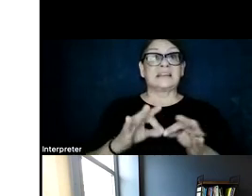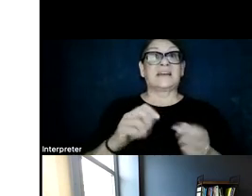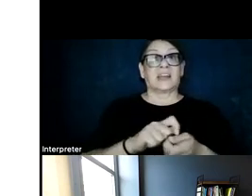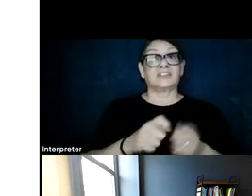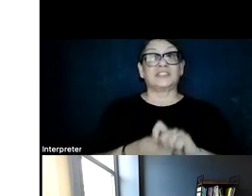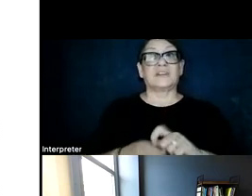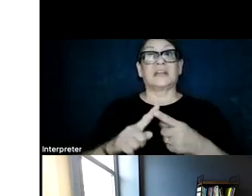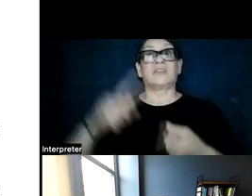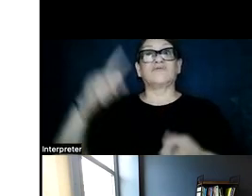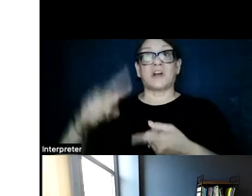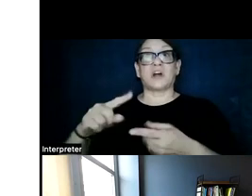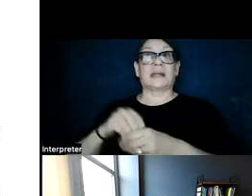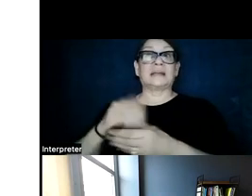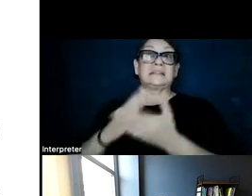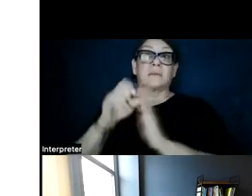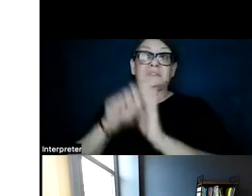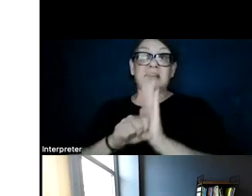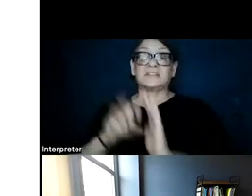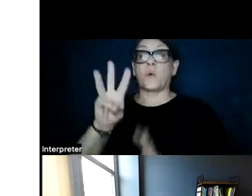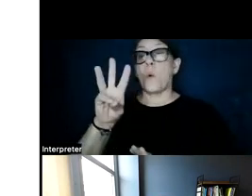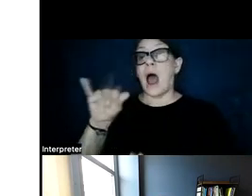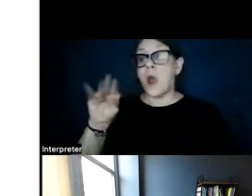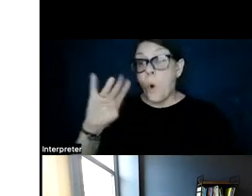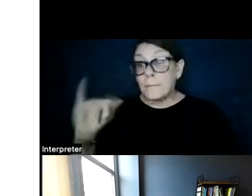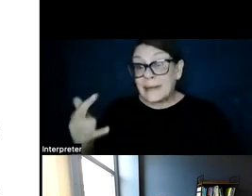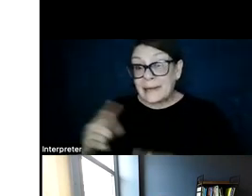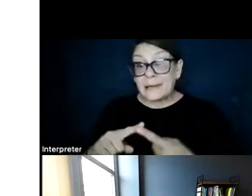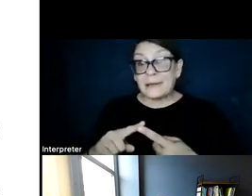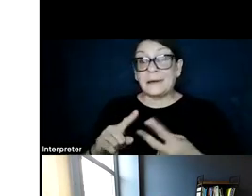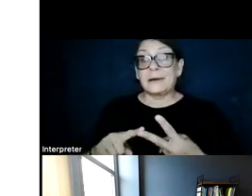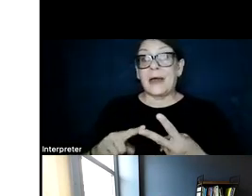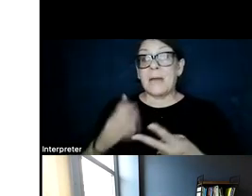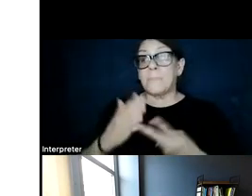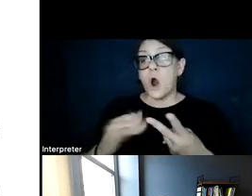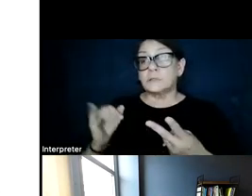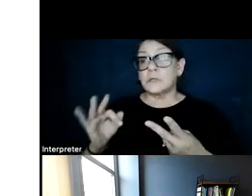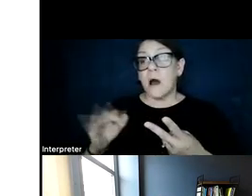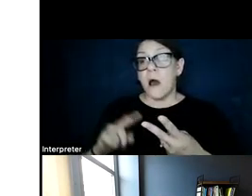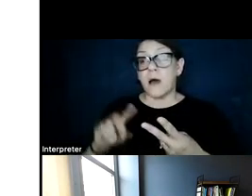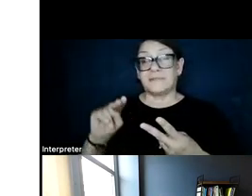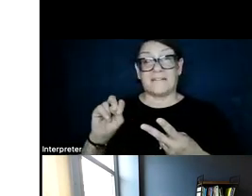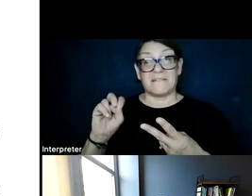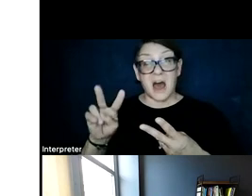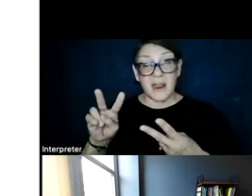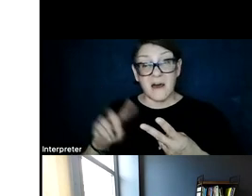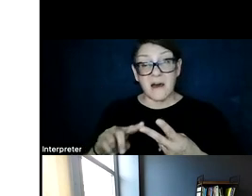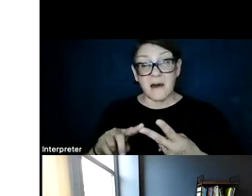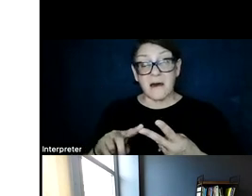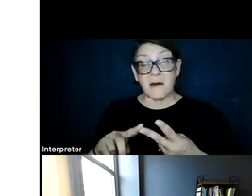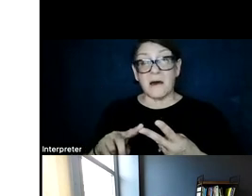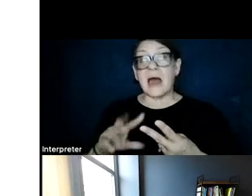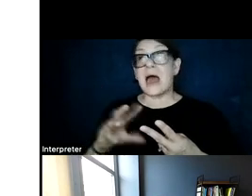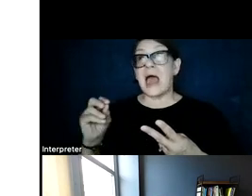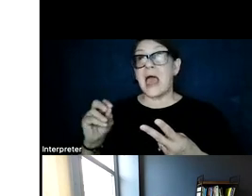reduction in certain states, namely Wyoming and parts of Nevada and